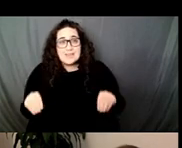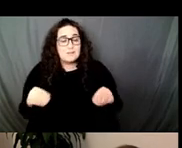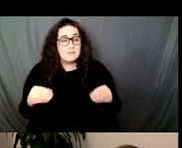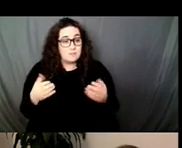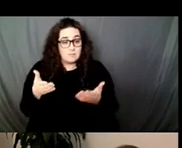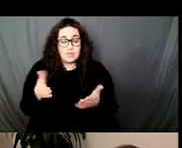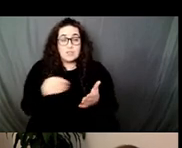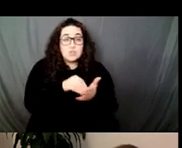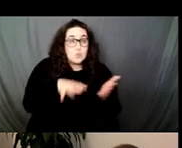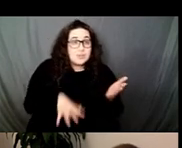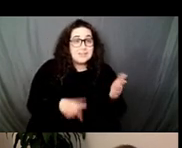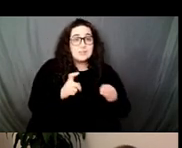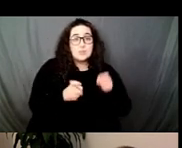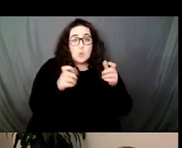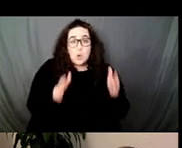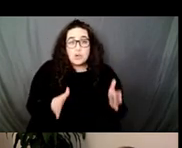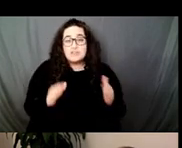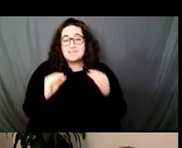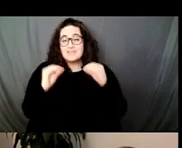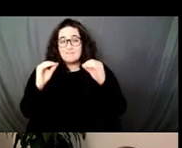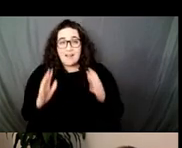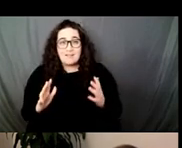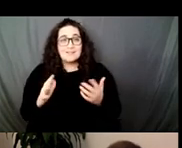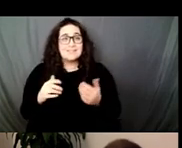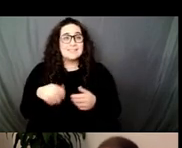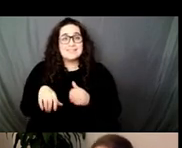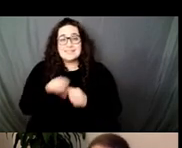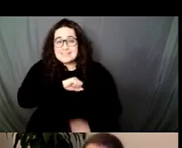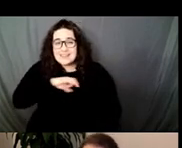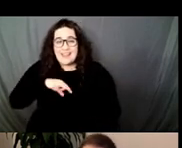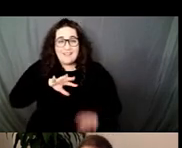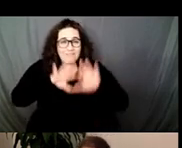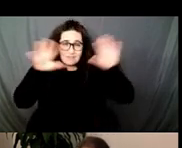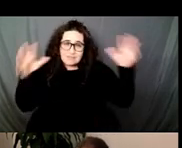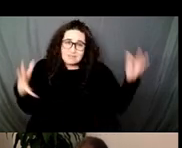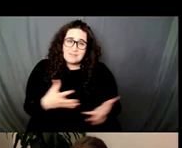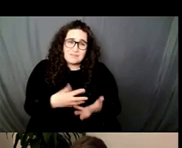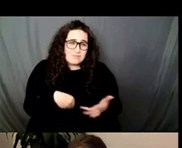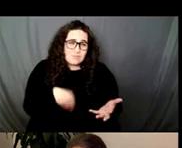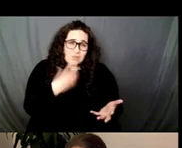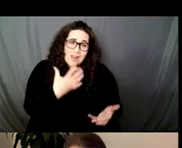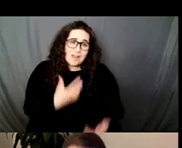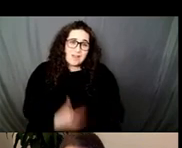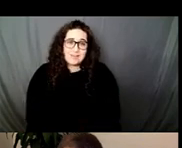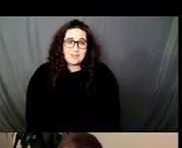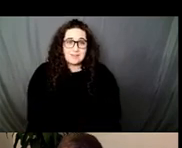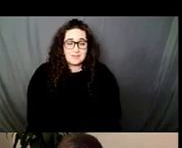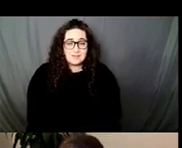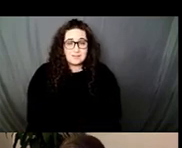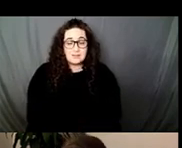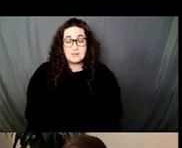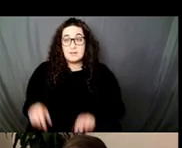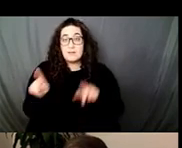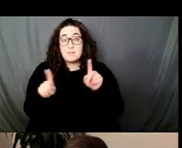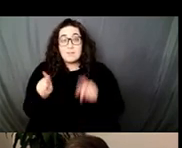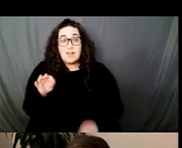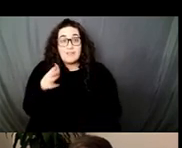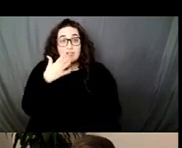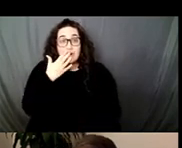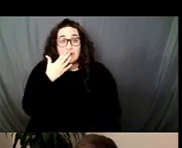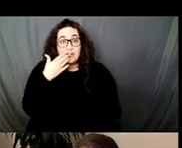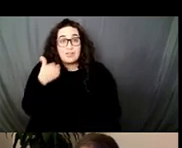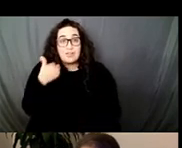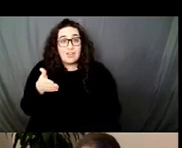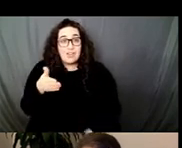to the donors and the faculty or the administrative staff are white and that the majority of people of color who are there are